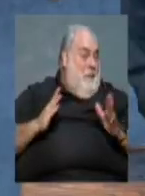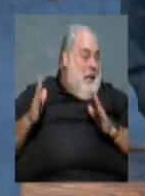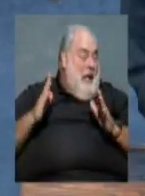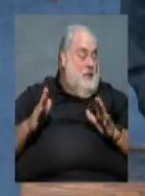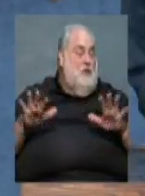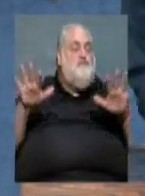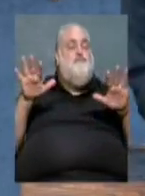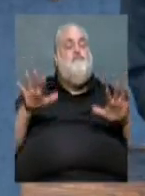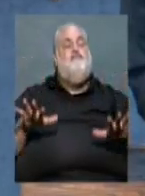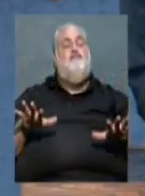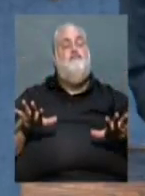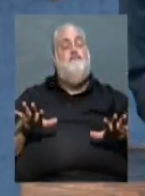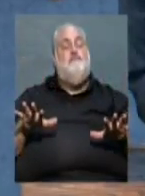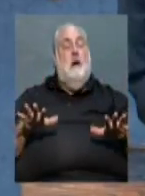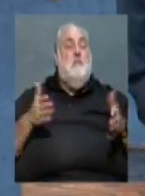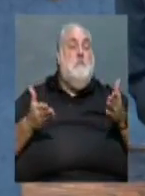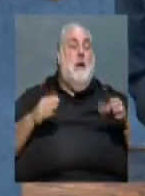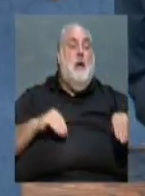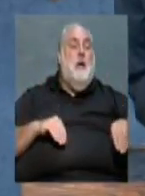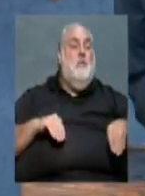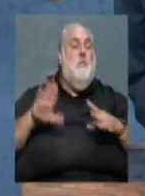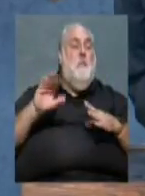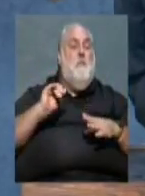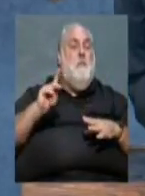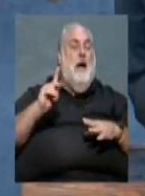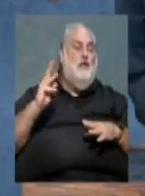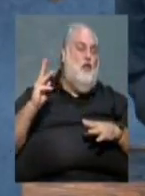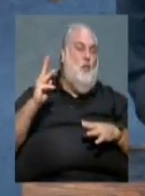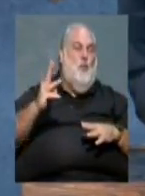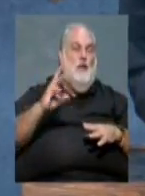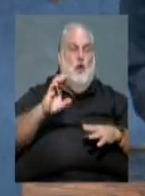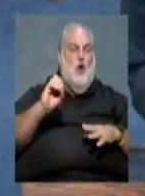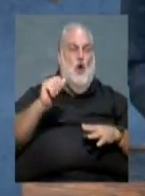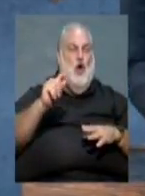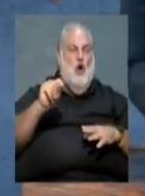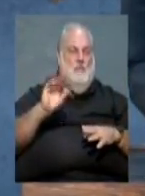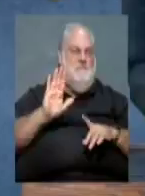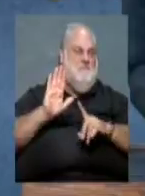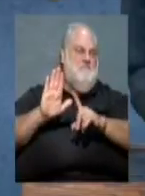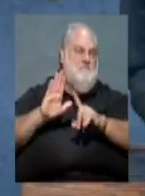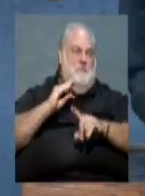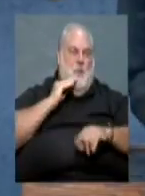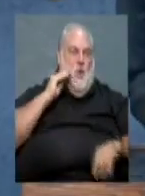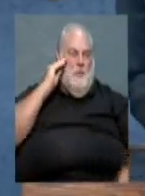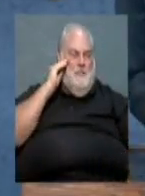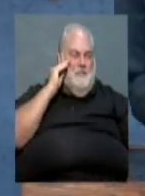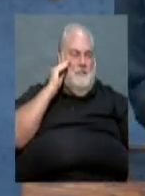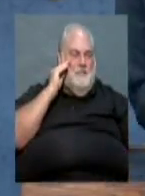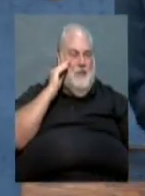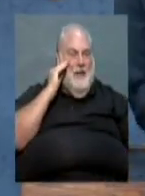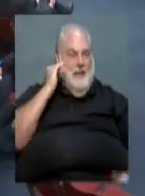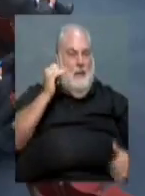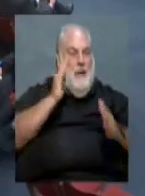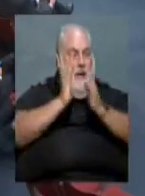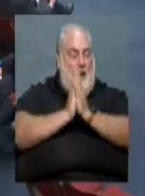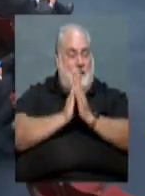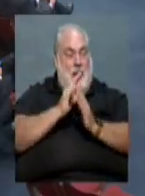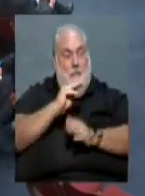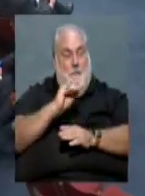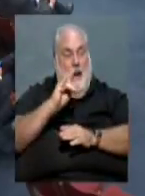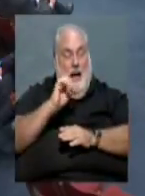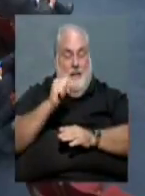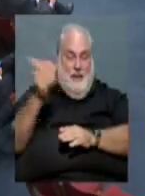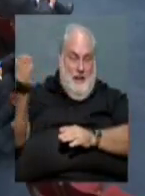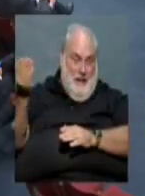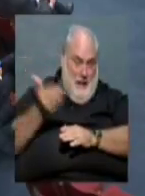easy and relocating back to the West Coast to back home. So at this time, let me ask Mike to come